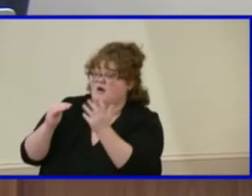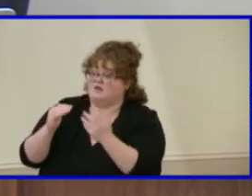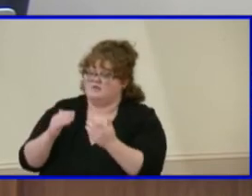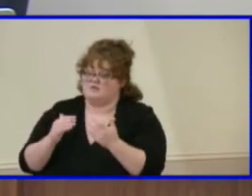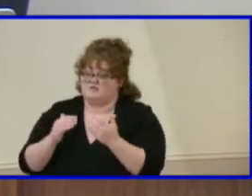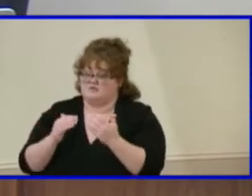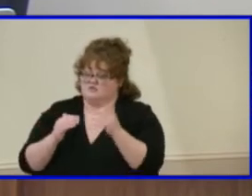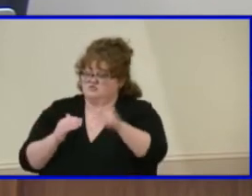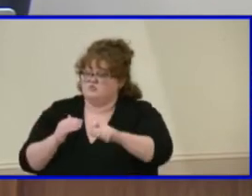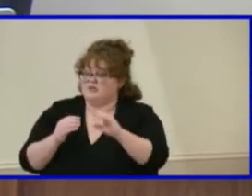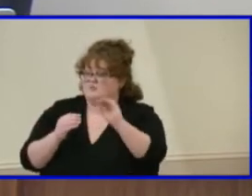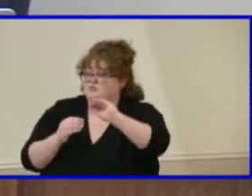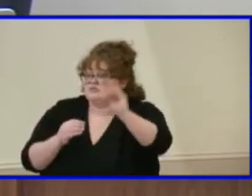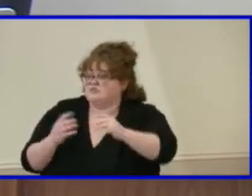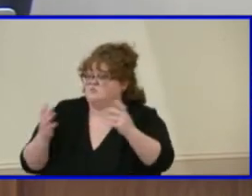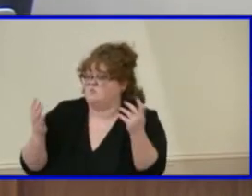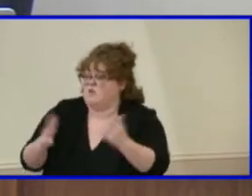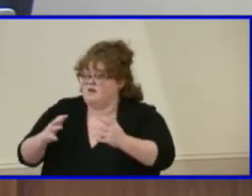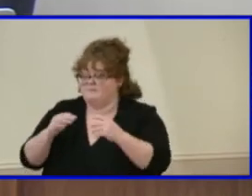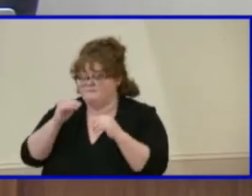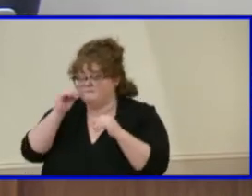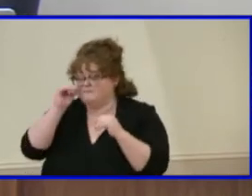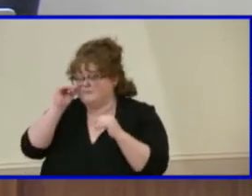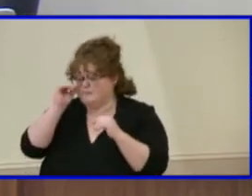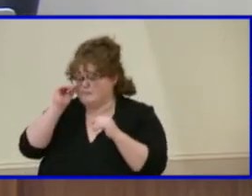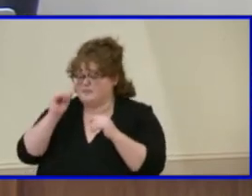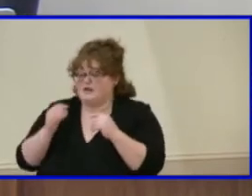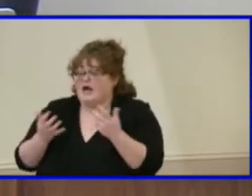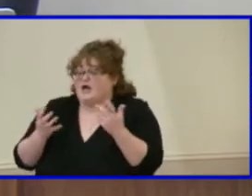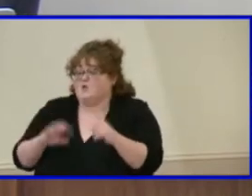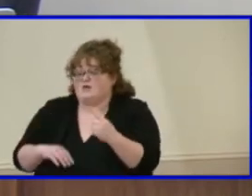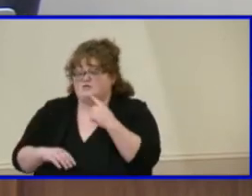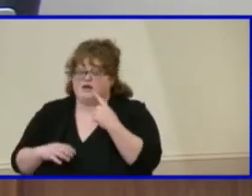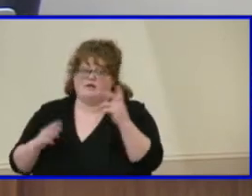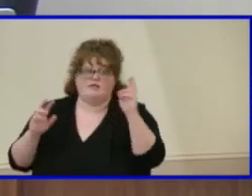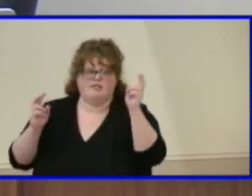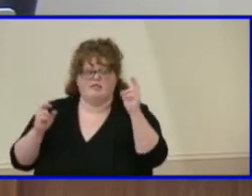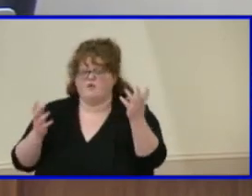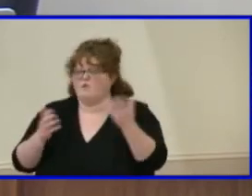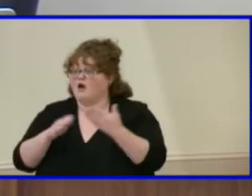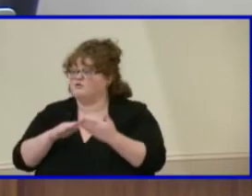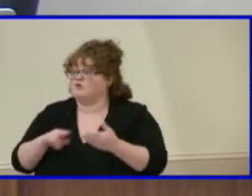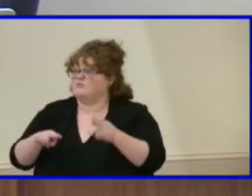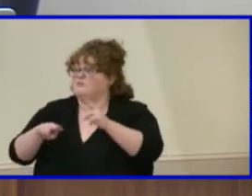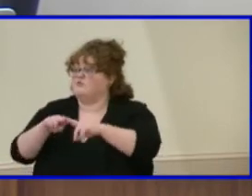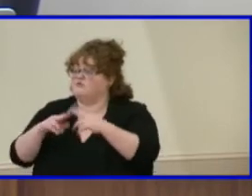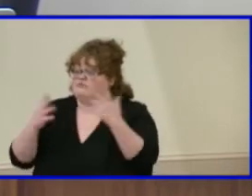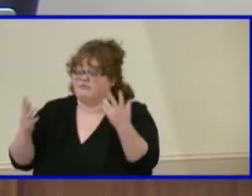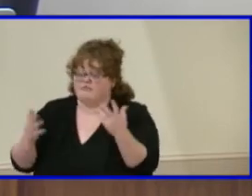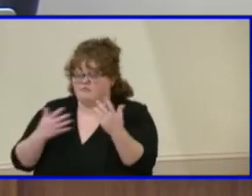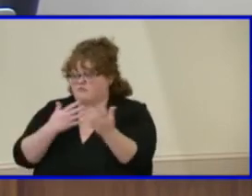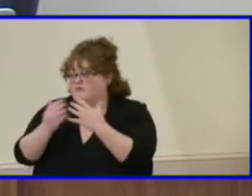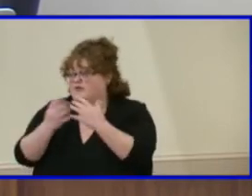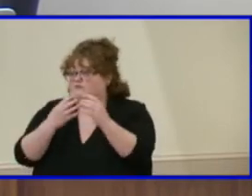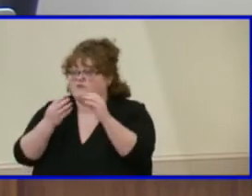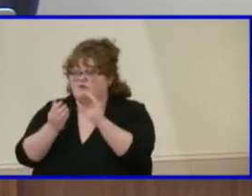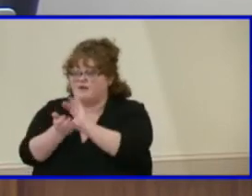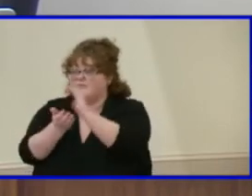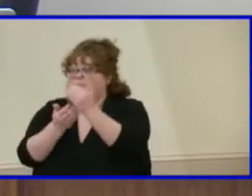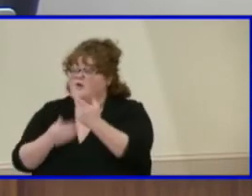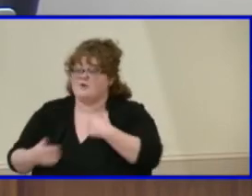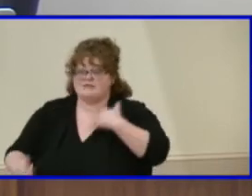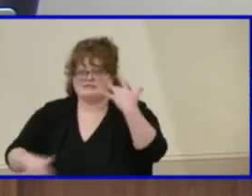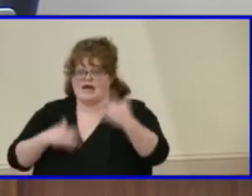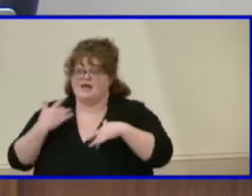increase it too? Because I mean, just so it won't be just, hey, arbitrarily speaking, you know, we're excited because we got 10 more